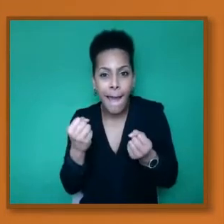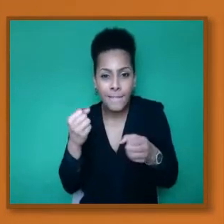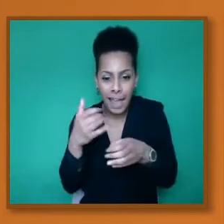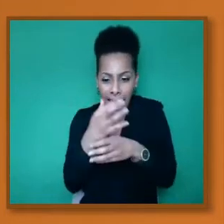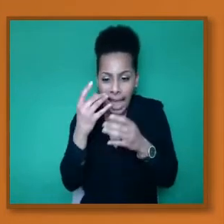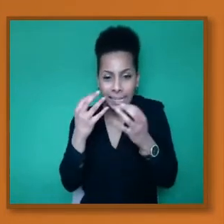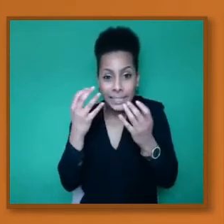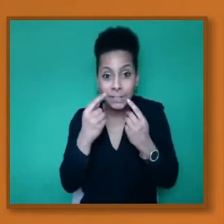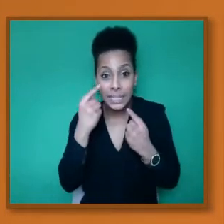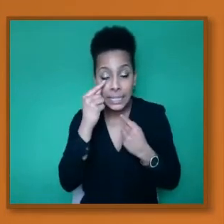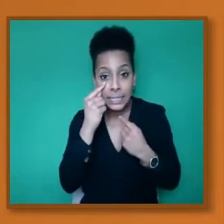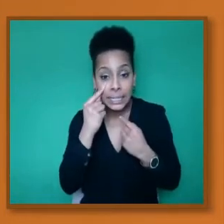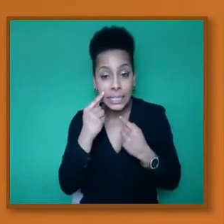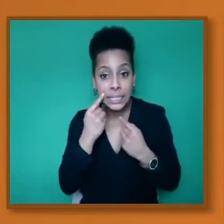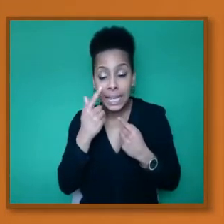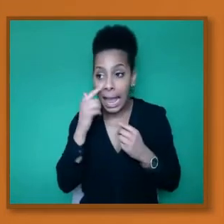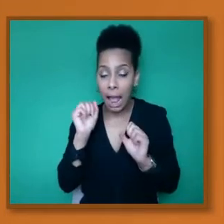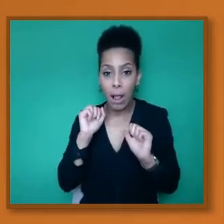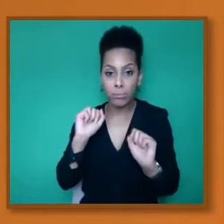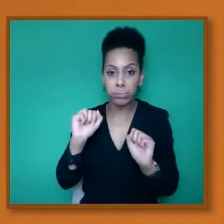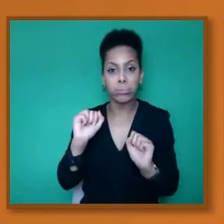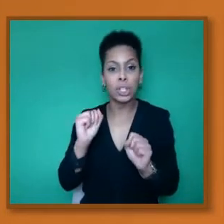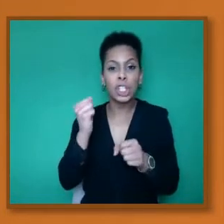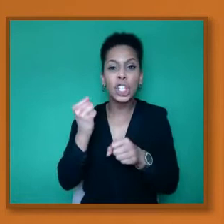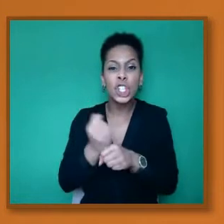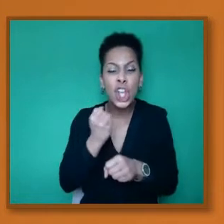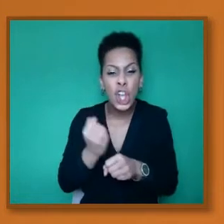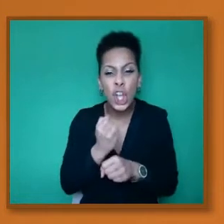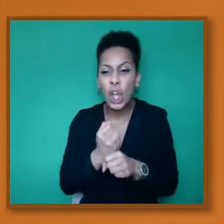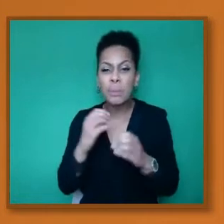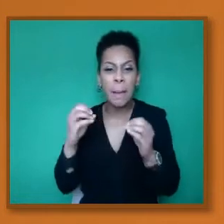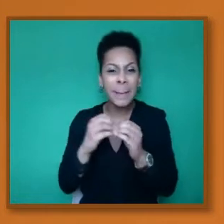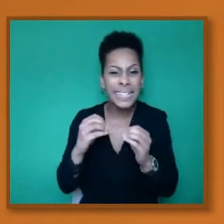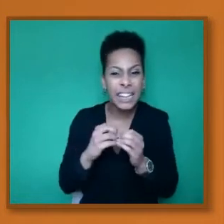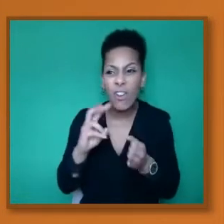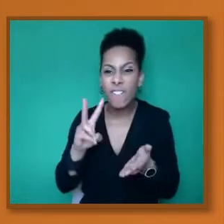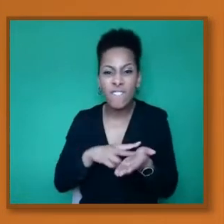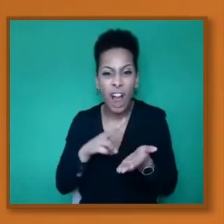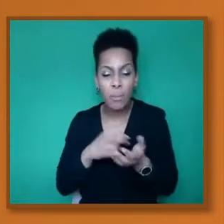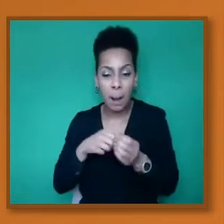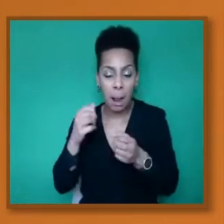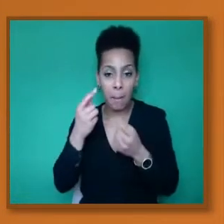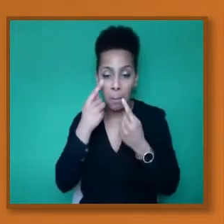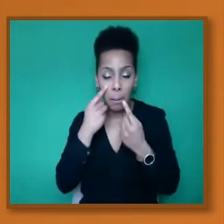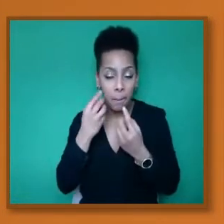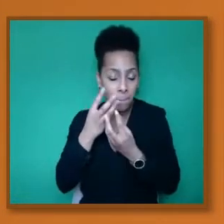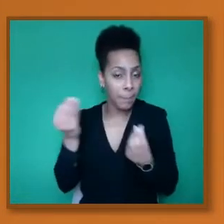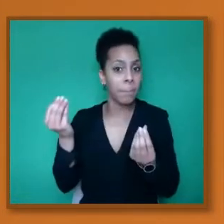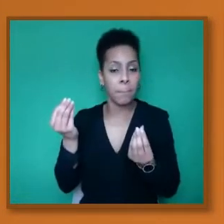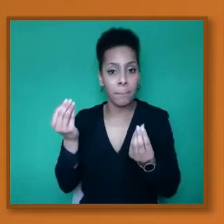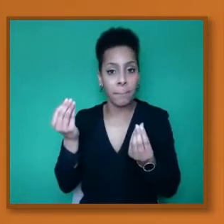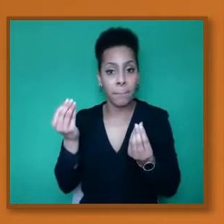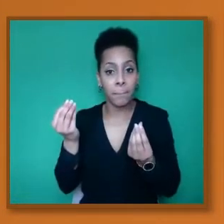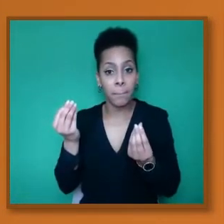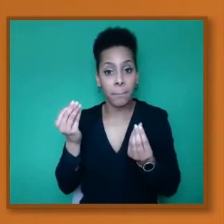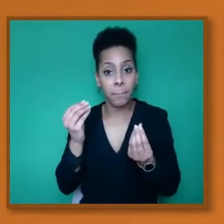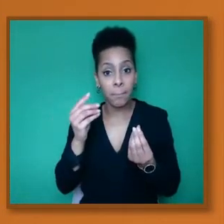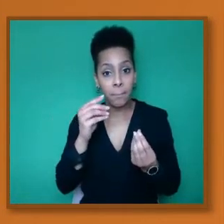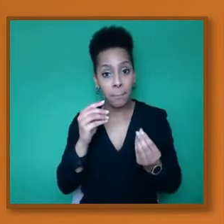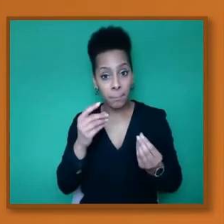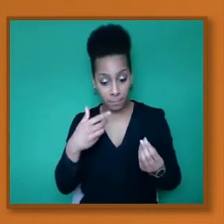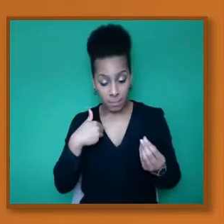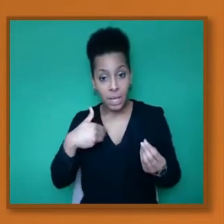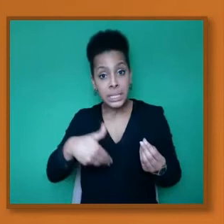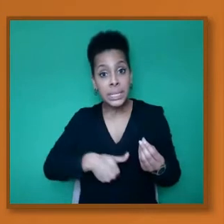destroy, you know, germs, bacteria, viruses, and so forth. You know, even the acid in our stomach provides a